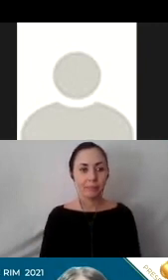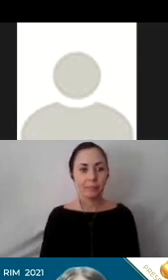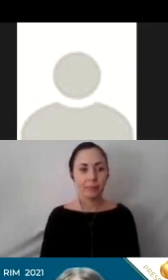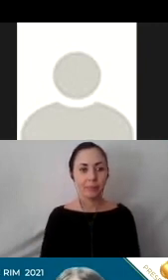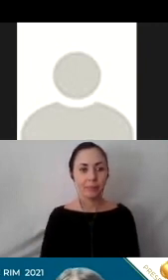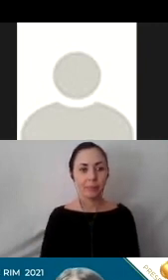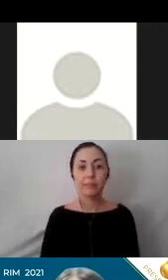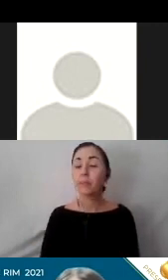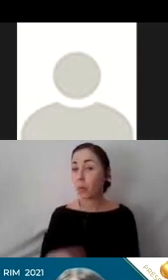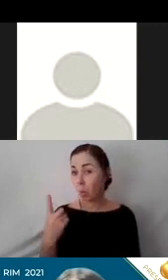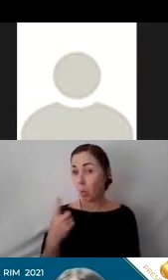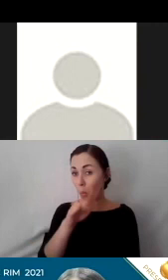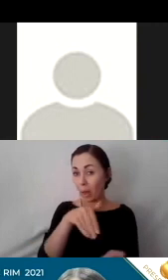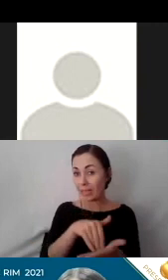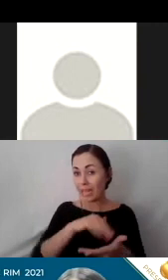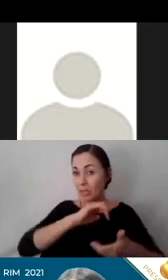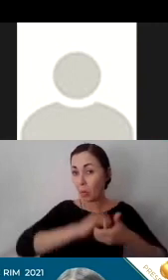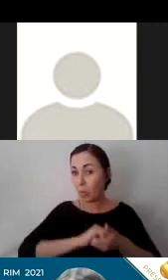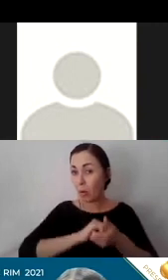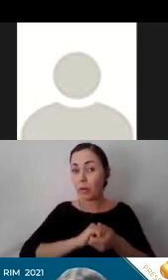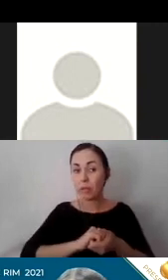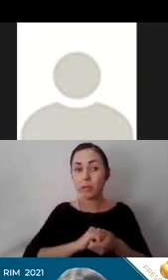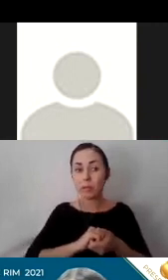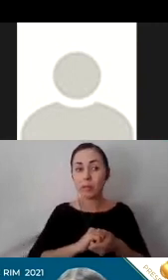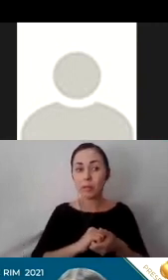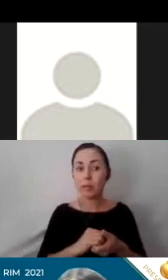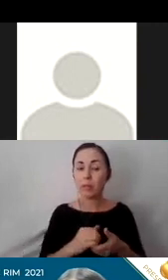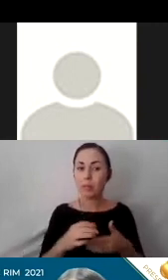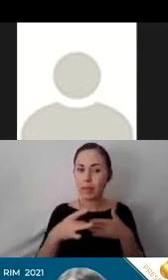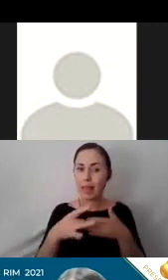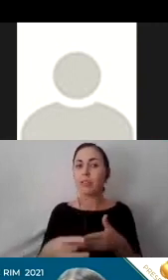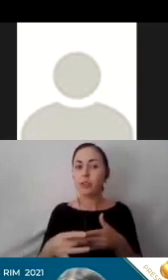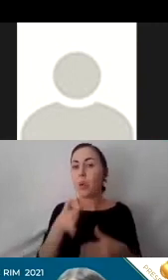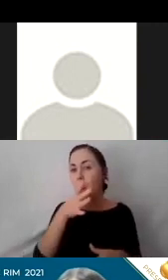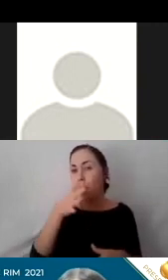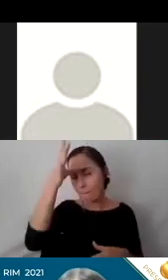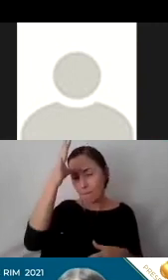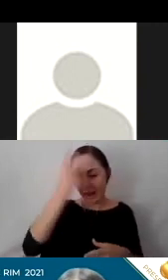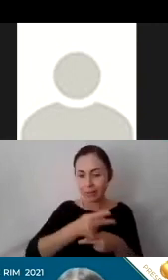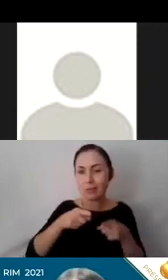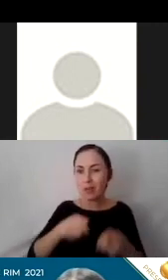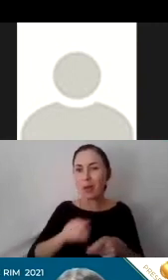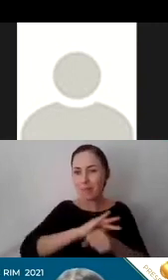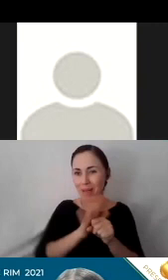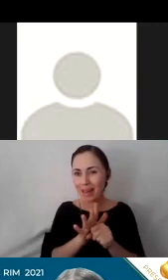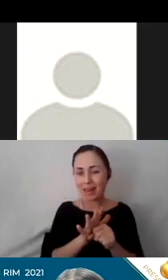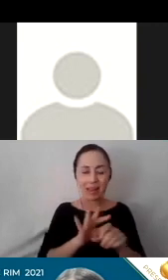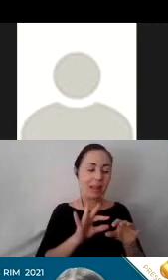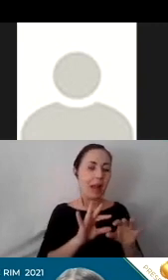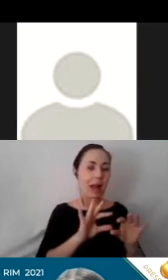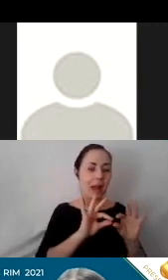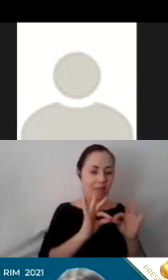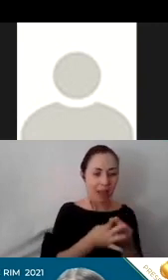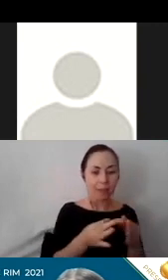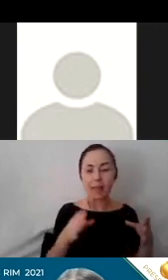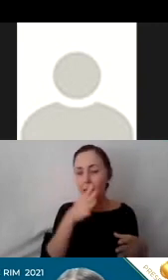One of our center's partnerships resulted in parenting during a pandemic, a parent and family centered collaboration with